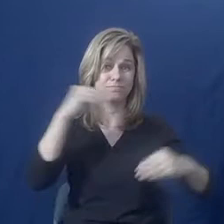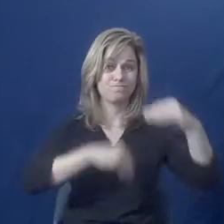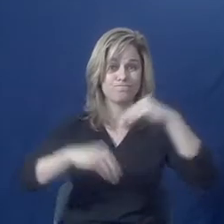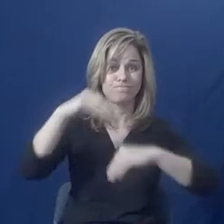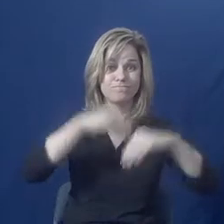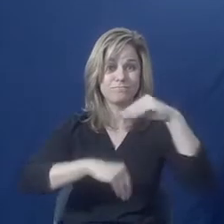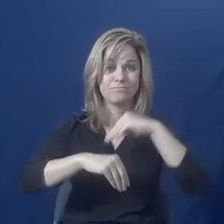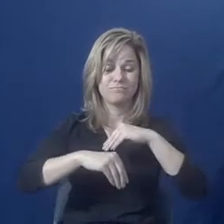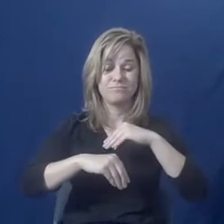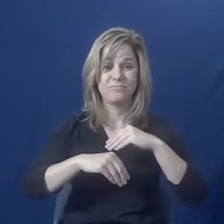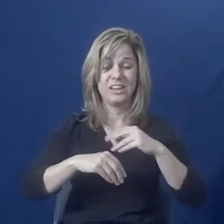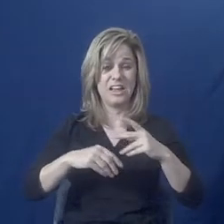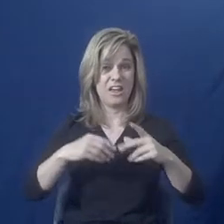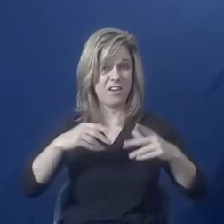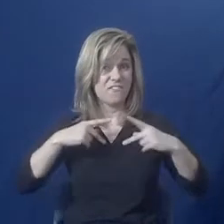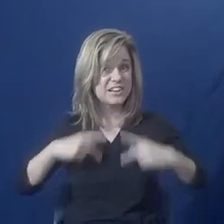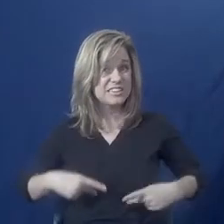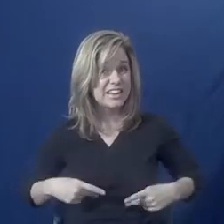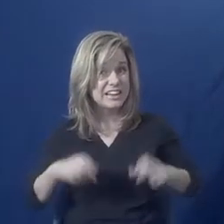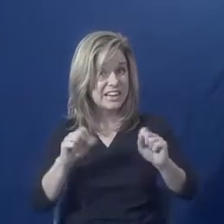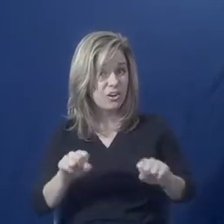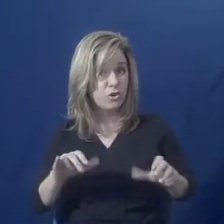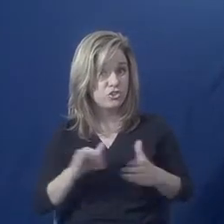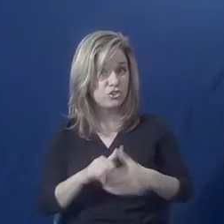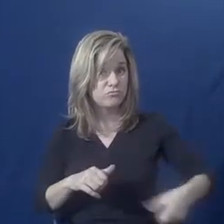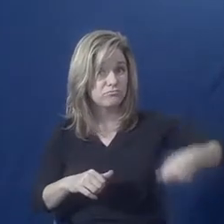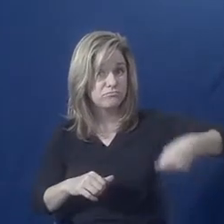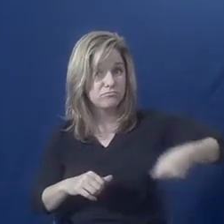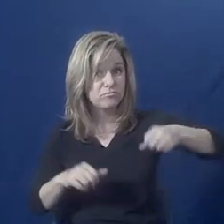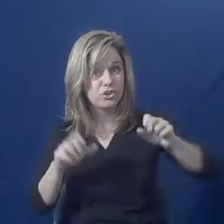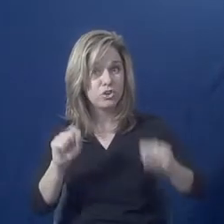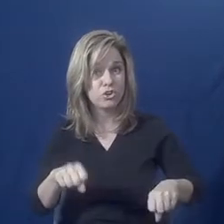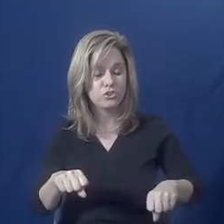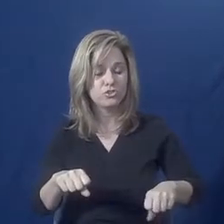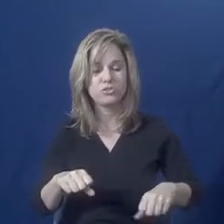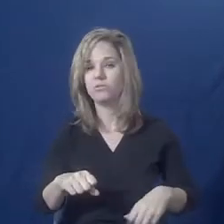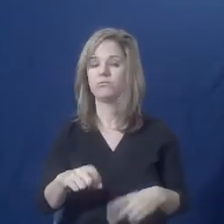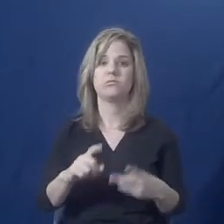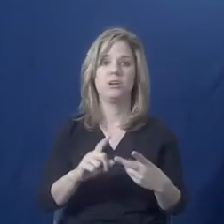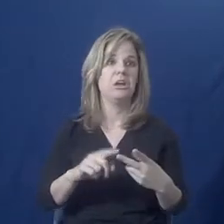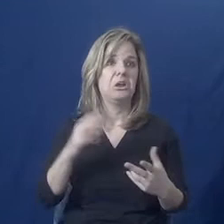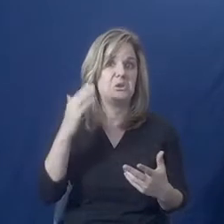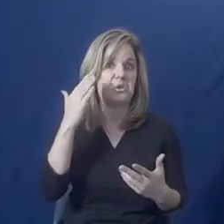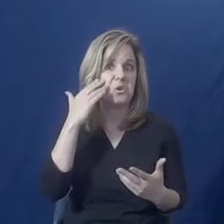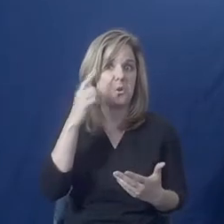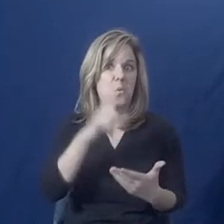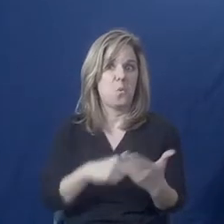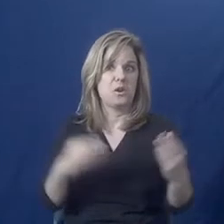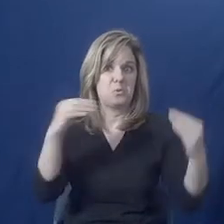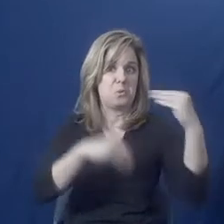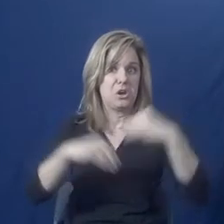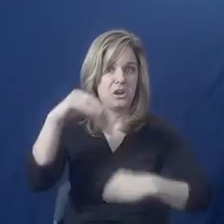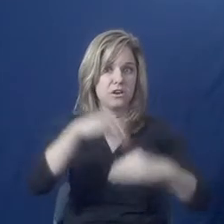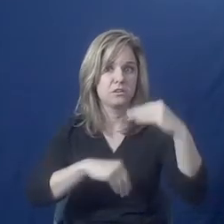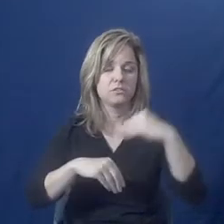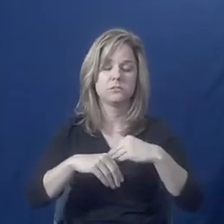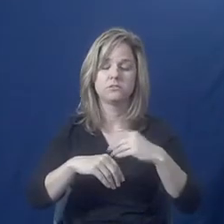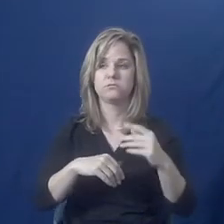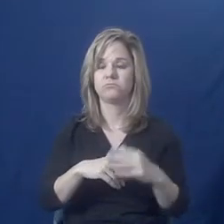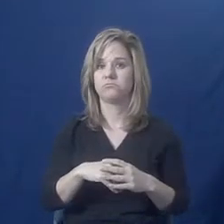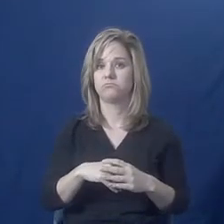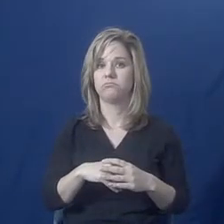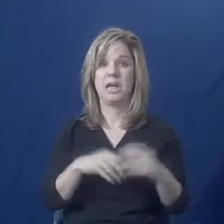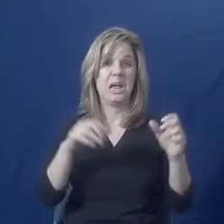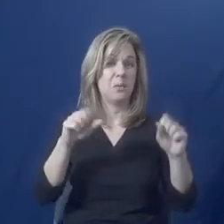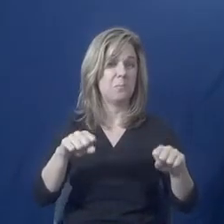that? Would you know what to bring with you? Consider, is it possible somebody could come over and help you do